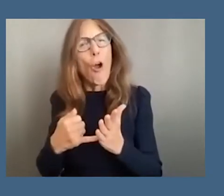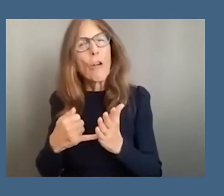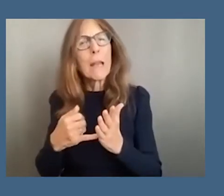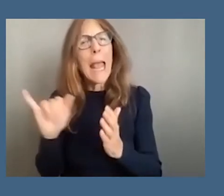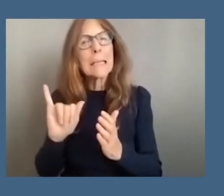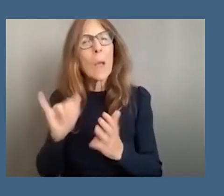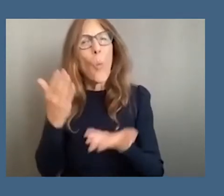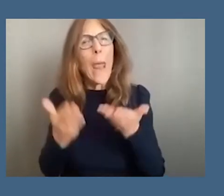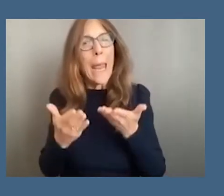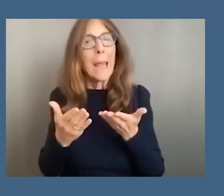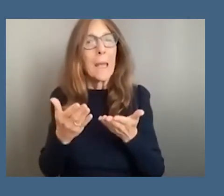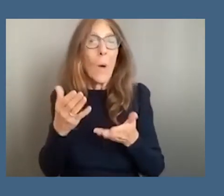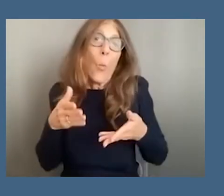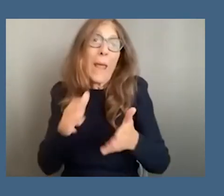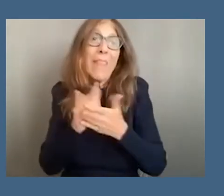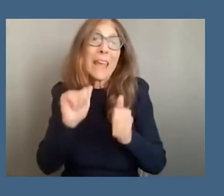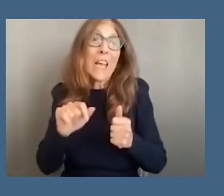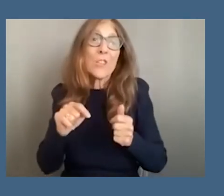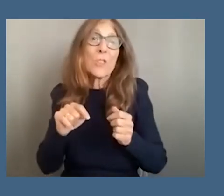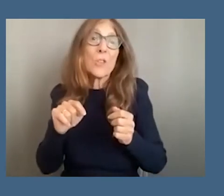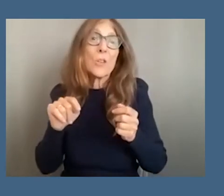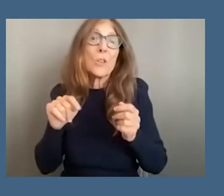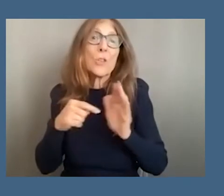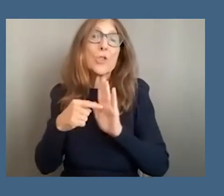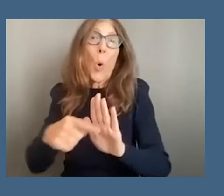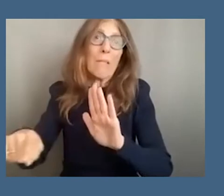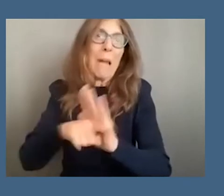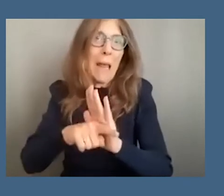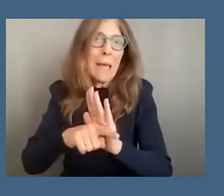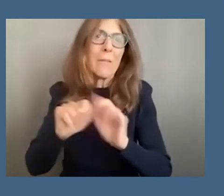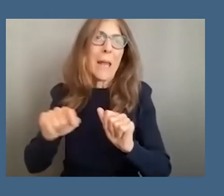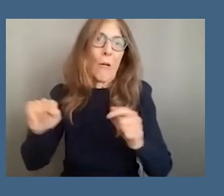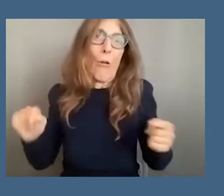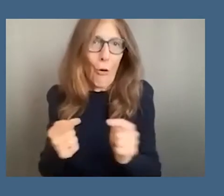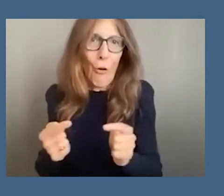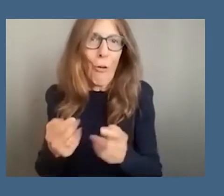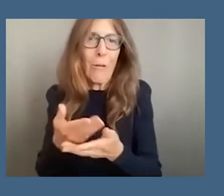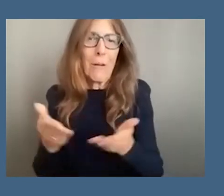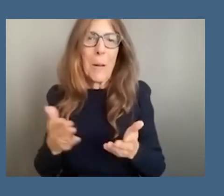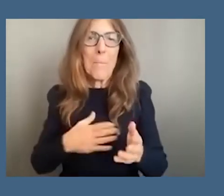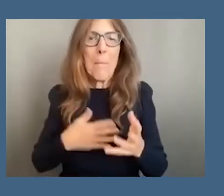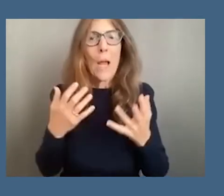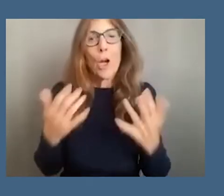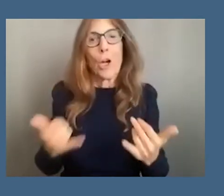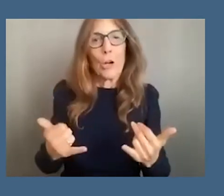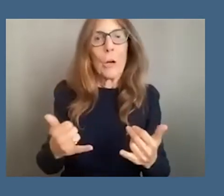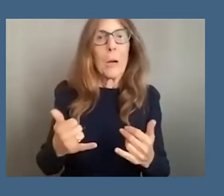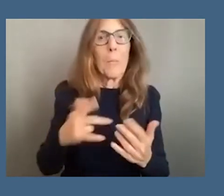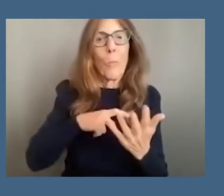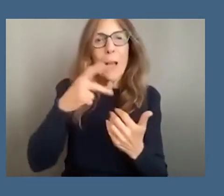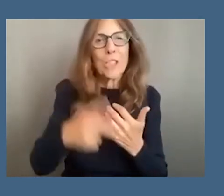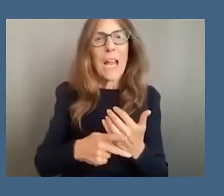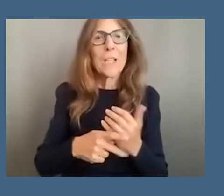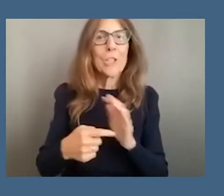to stereotype uh i'll respond on uh based on my current project which looks like black people see as a global